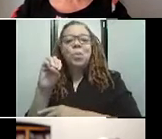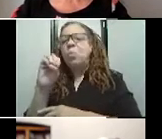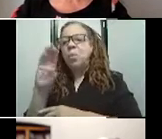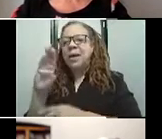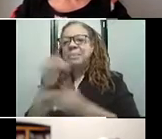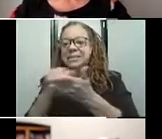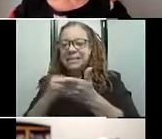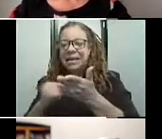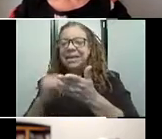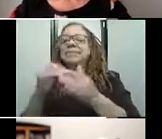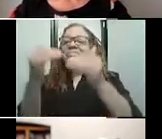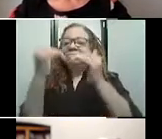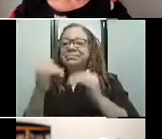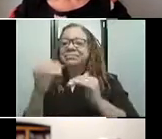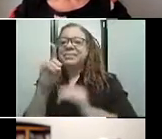Song,